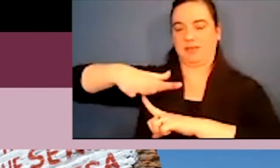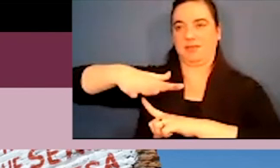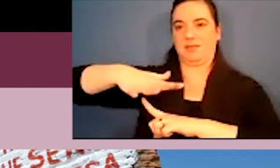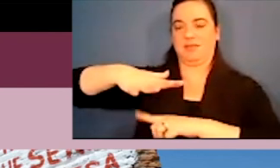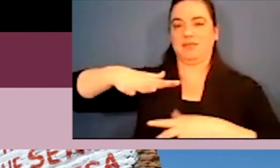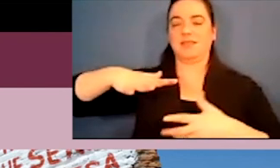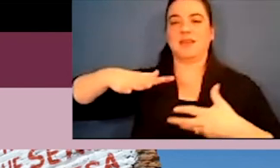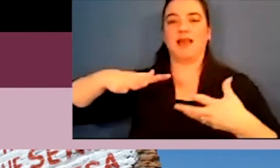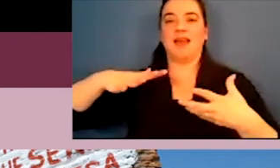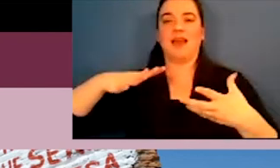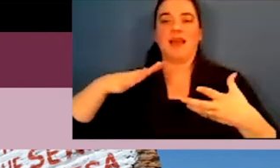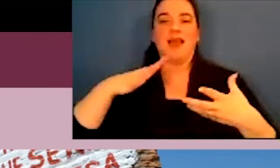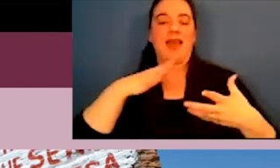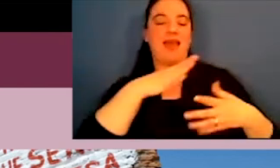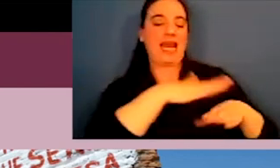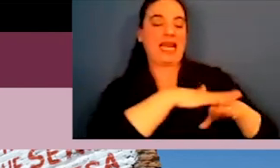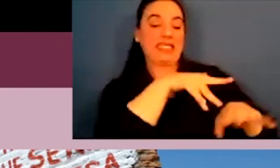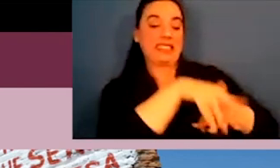urban environments. Um,